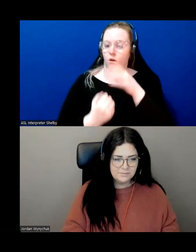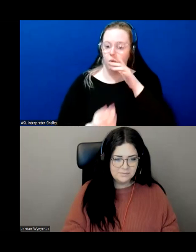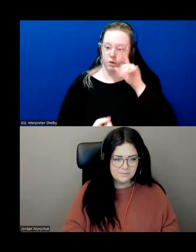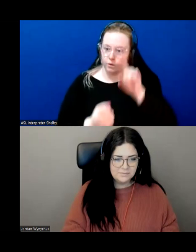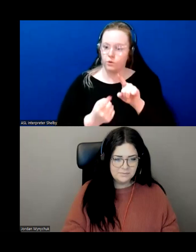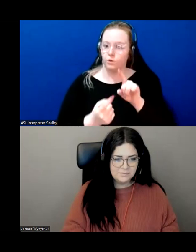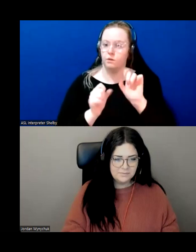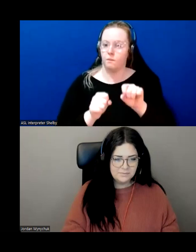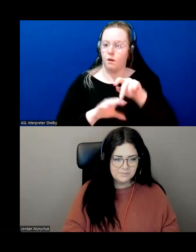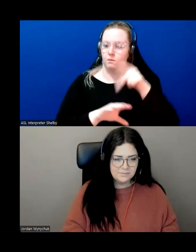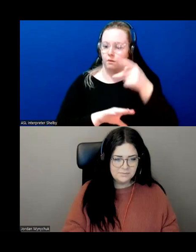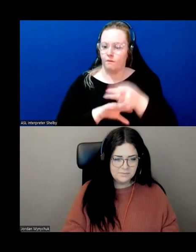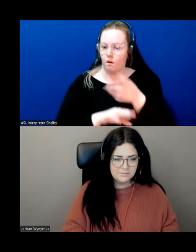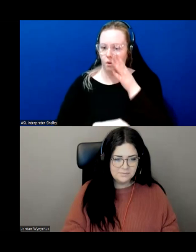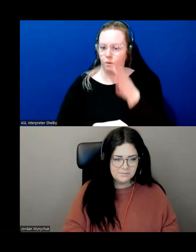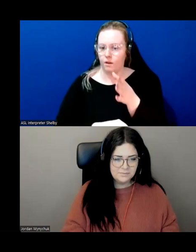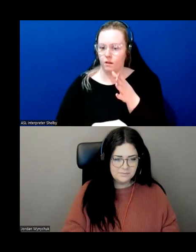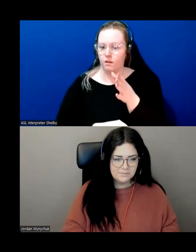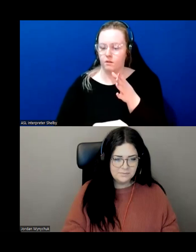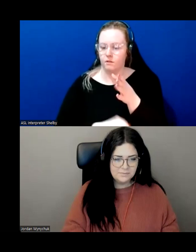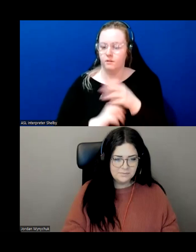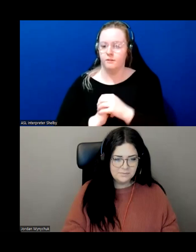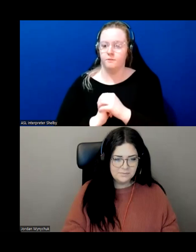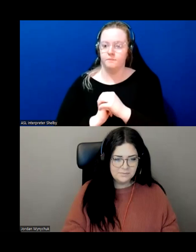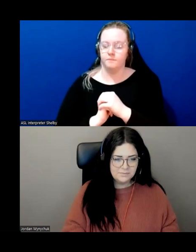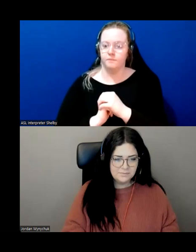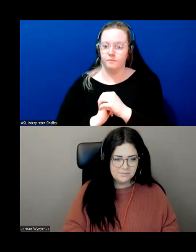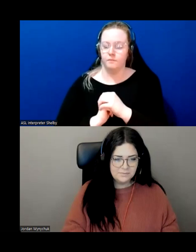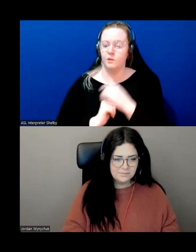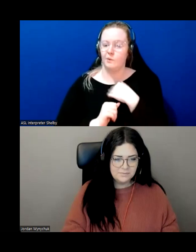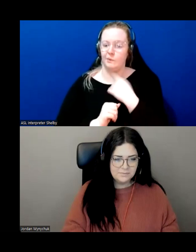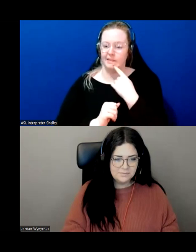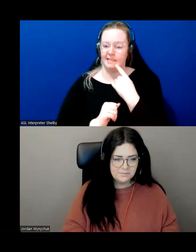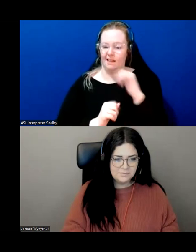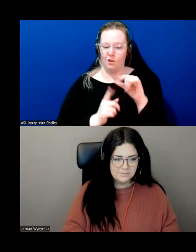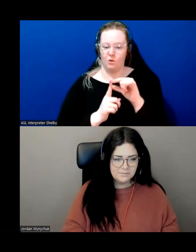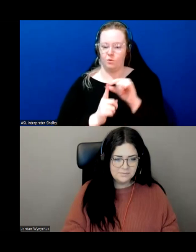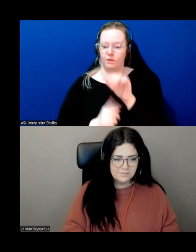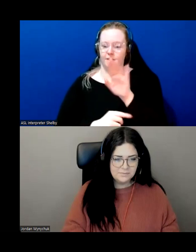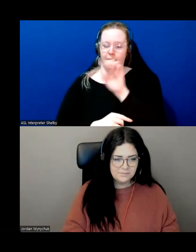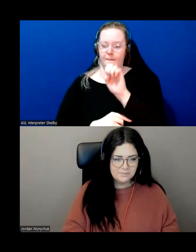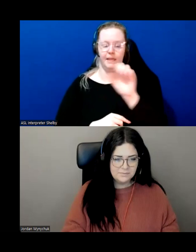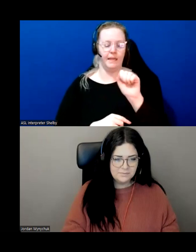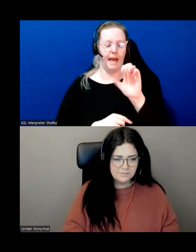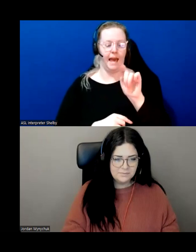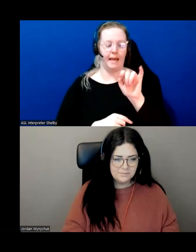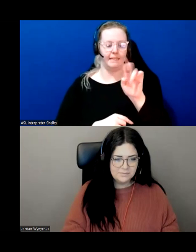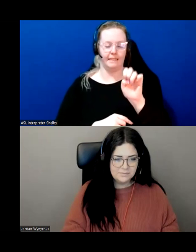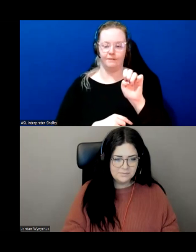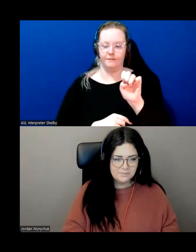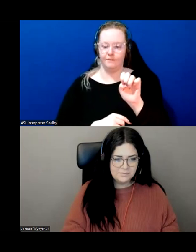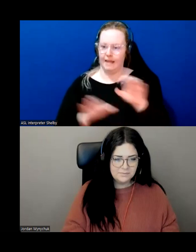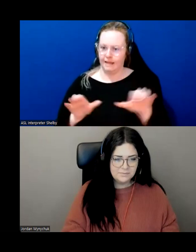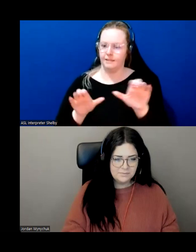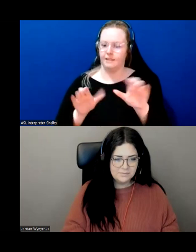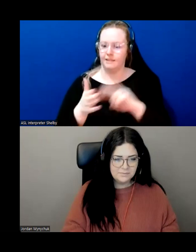when we say be active it's not that you have to run a marathon it's just